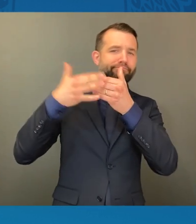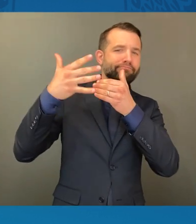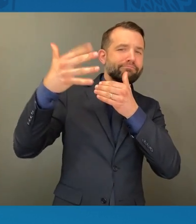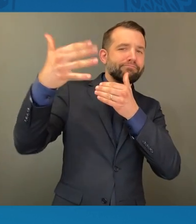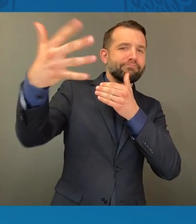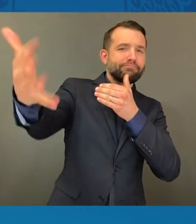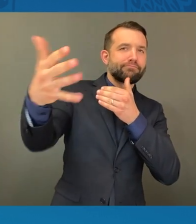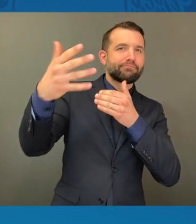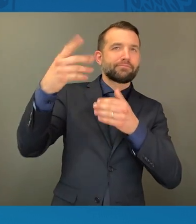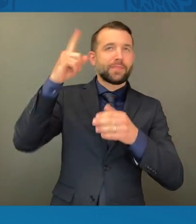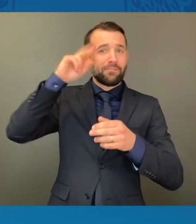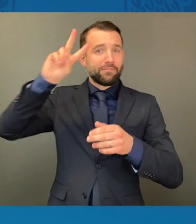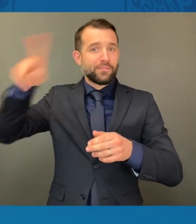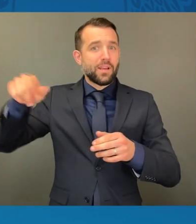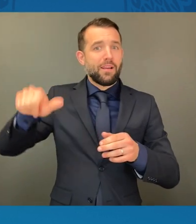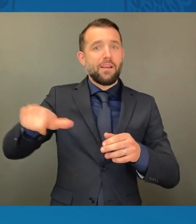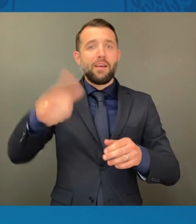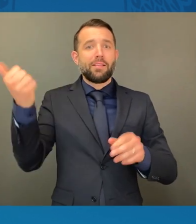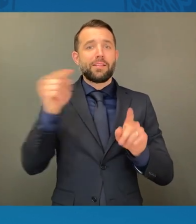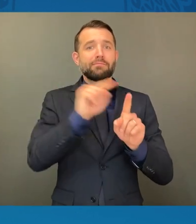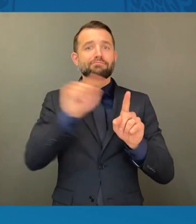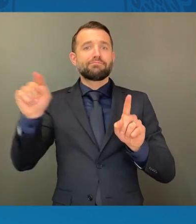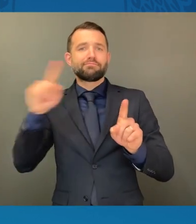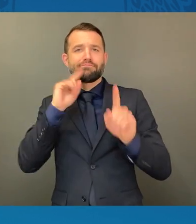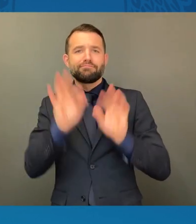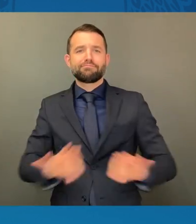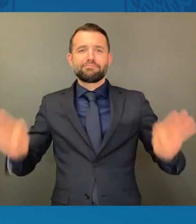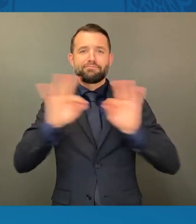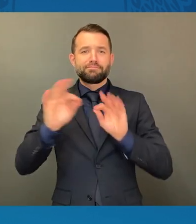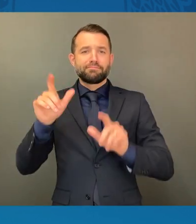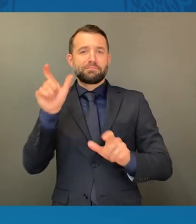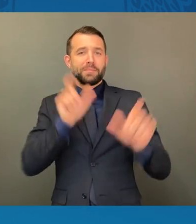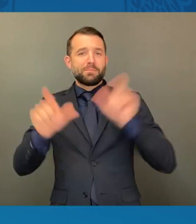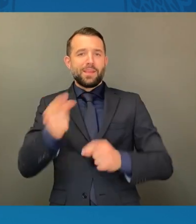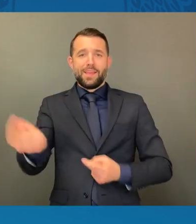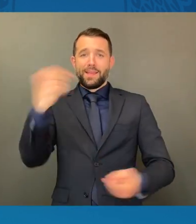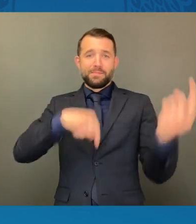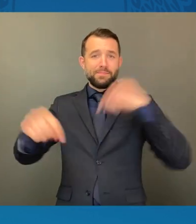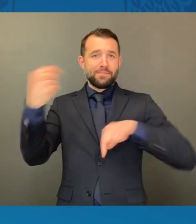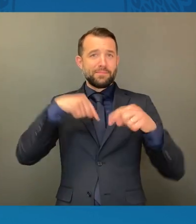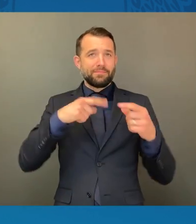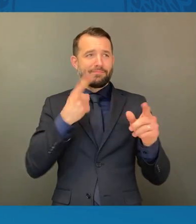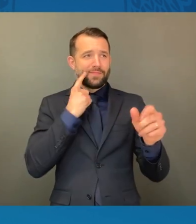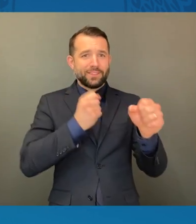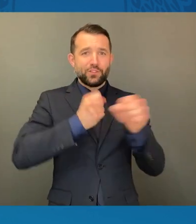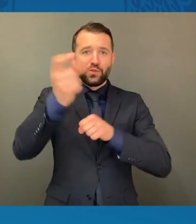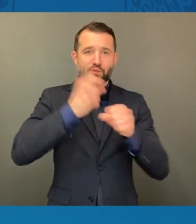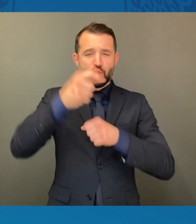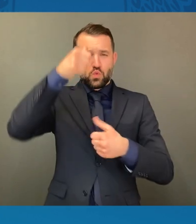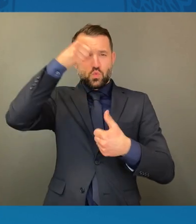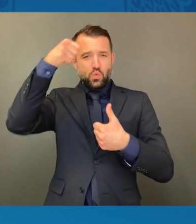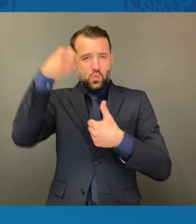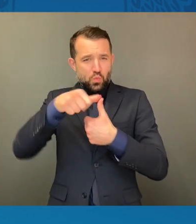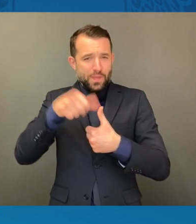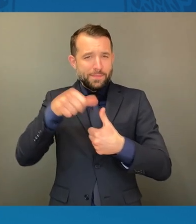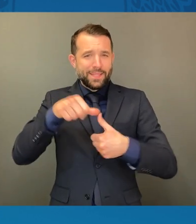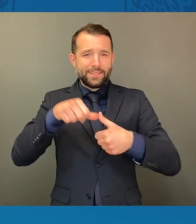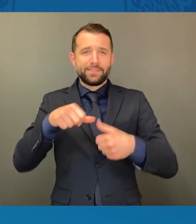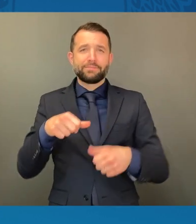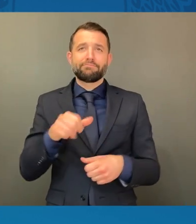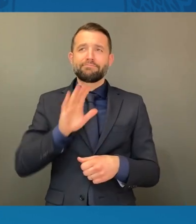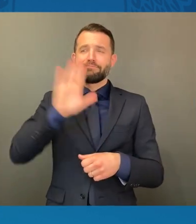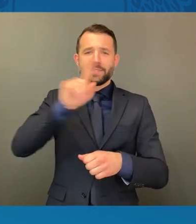pilgrimage to Selma, Alabama to help us remember and recommit to this worthy cause. Now,